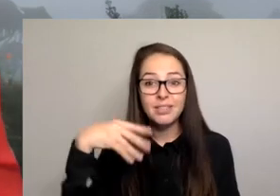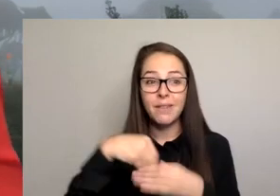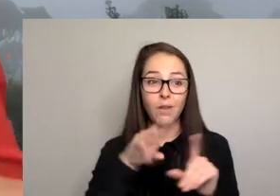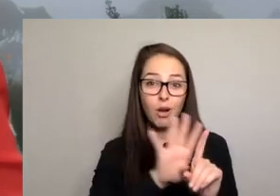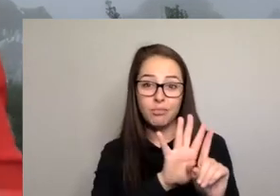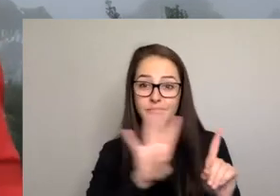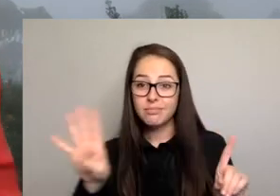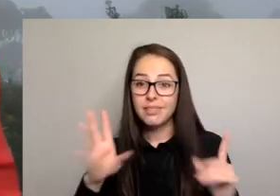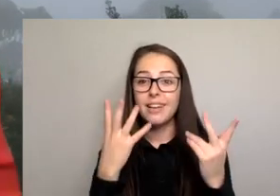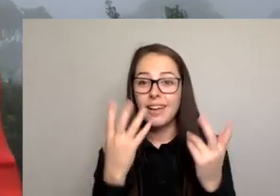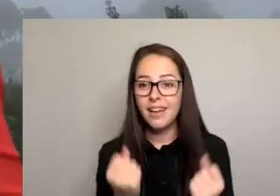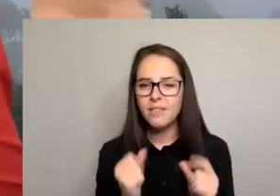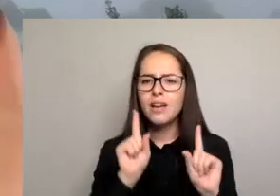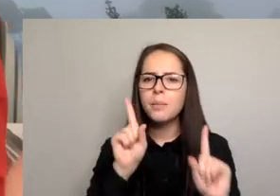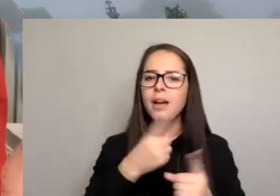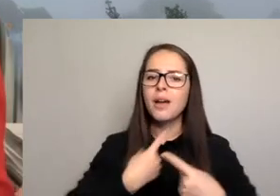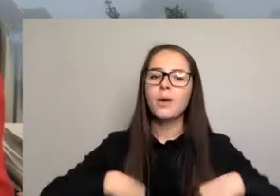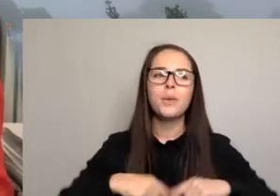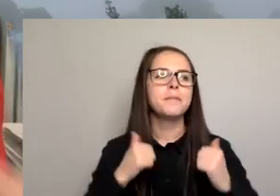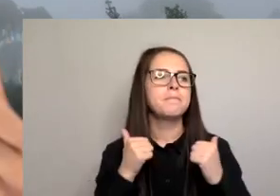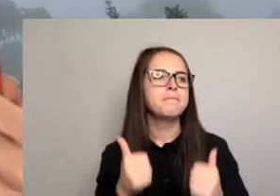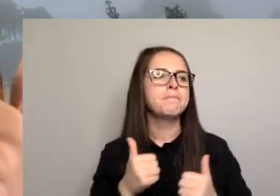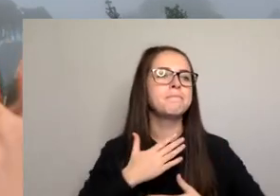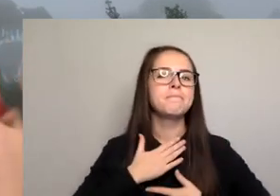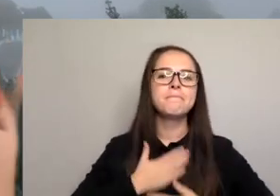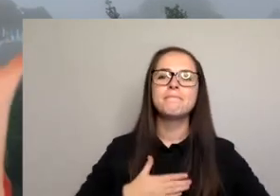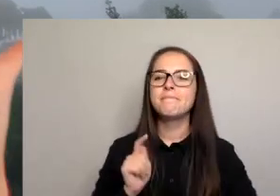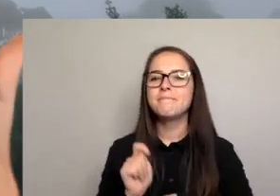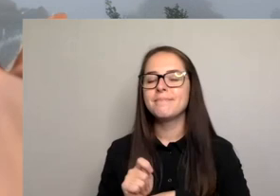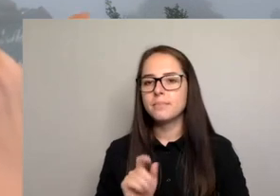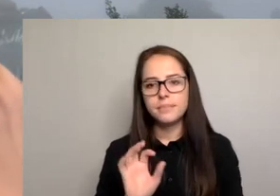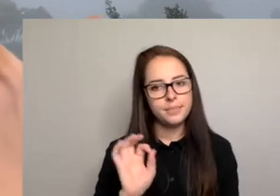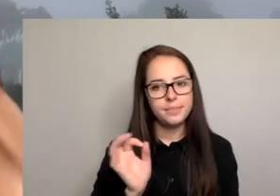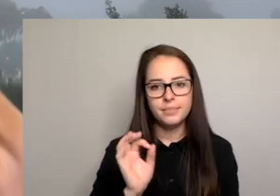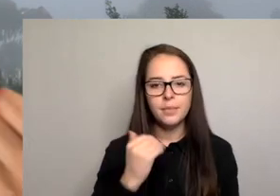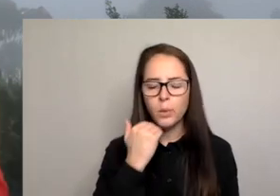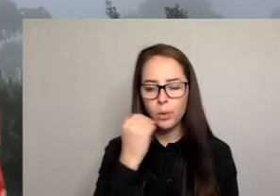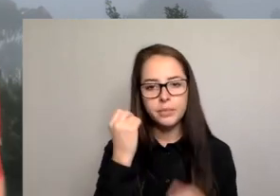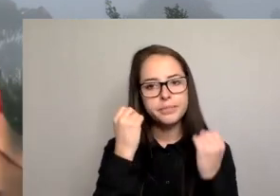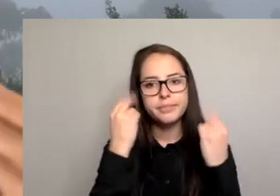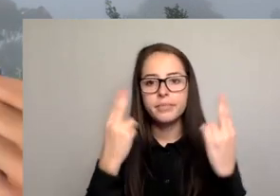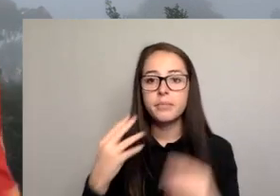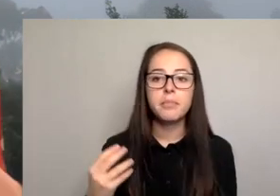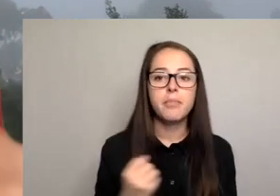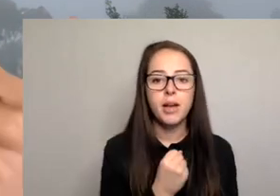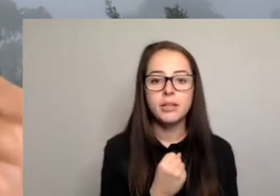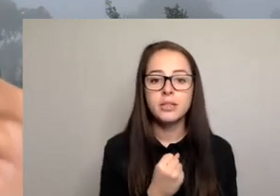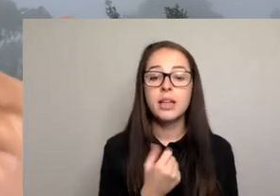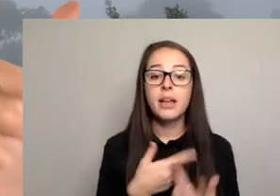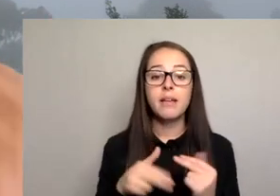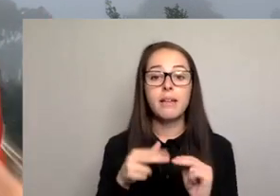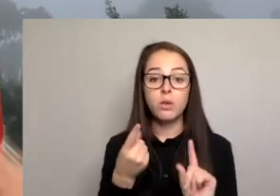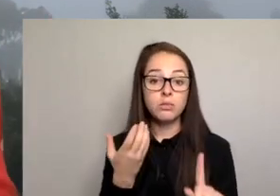also need to, we can't be complacent. So the key things I think is that when you put a spotlight on